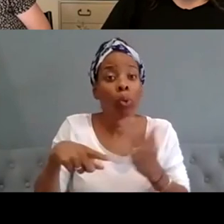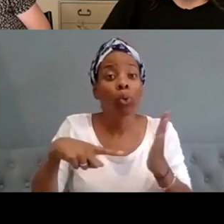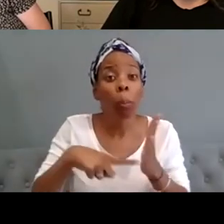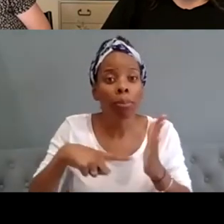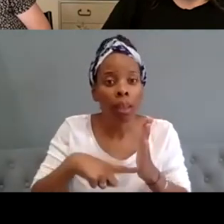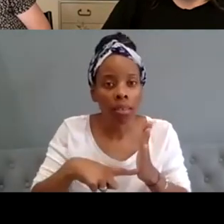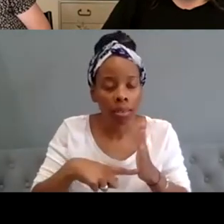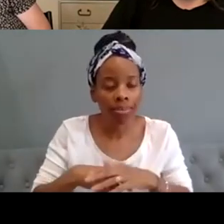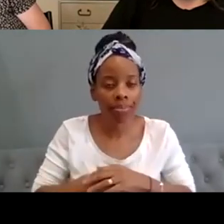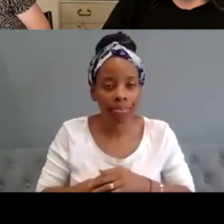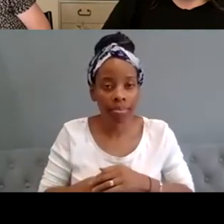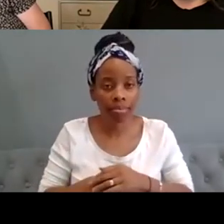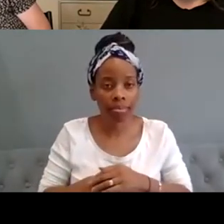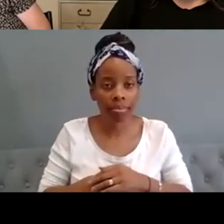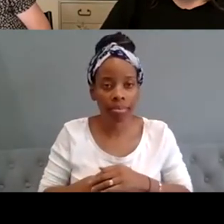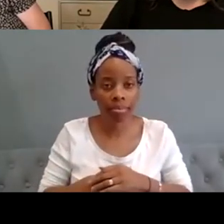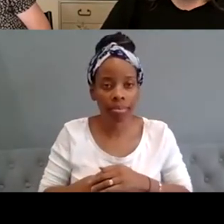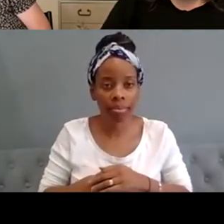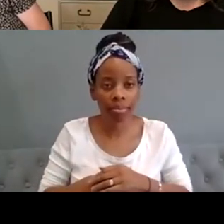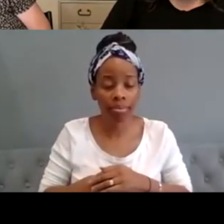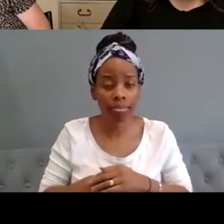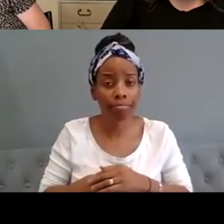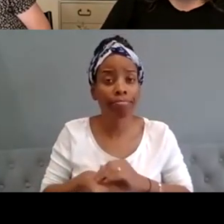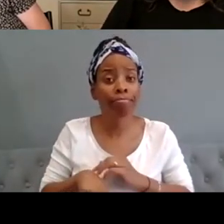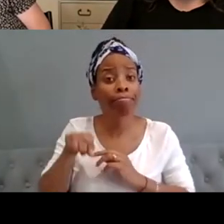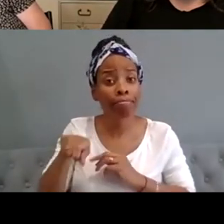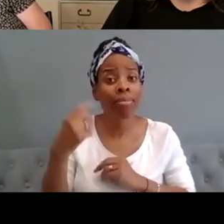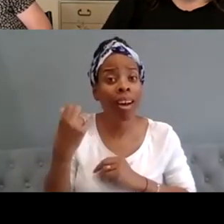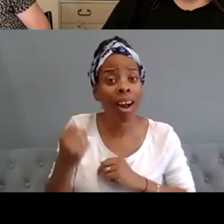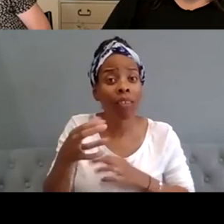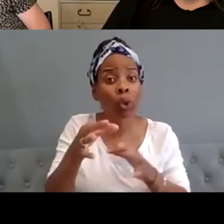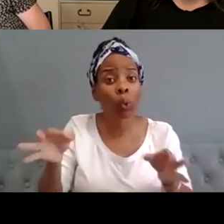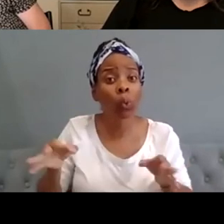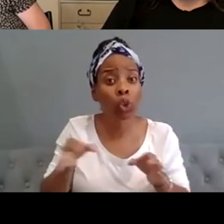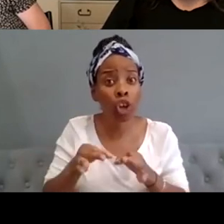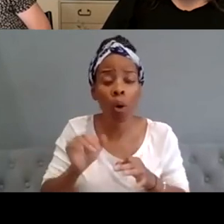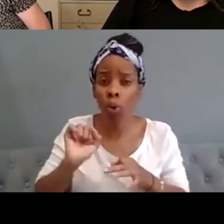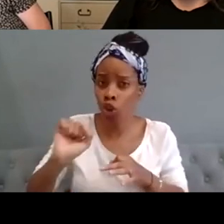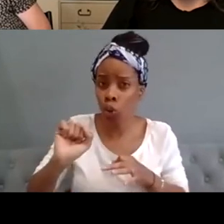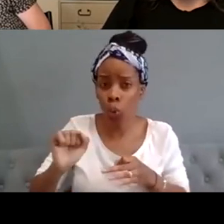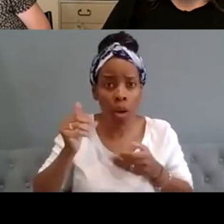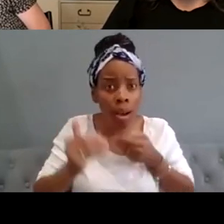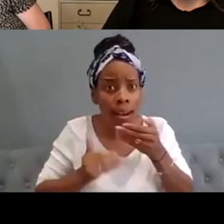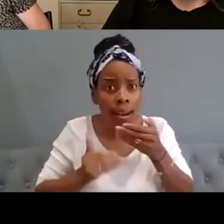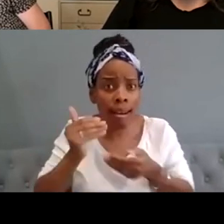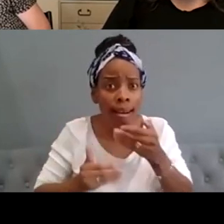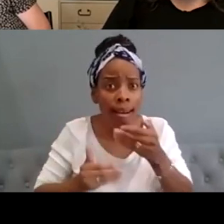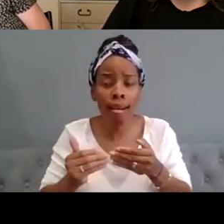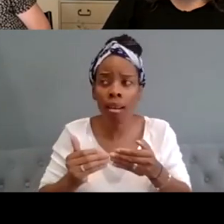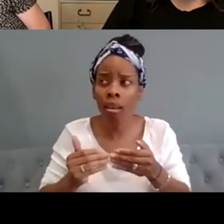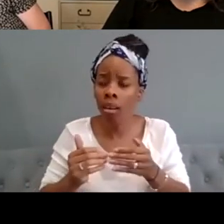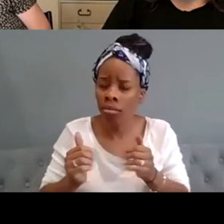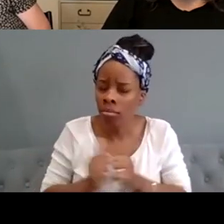you know how integral your studio uh experience is and having that sense of community and